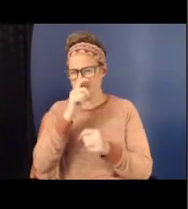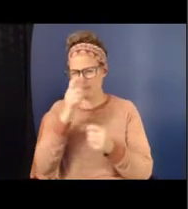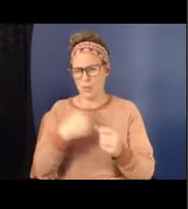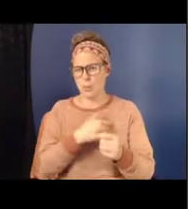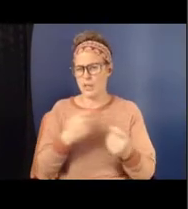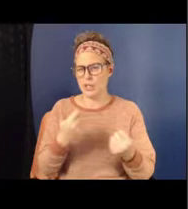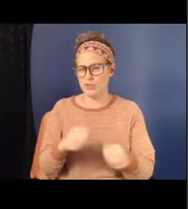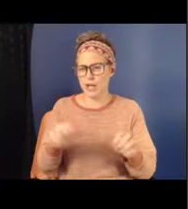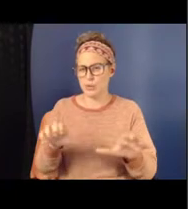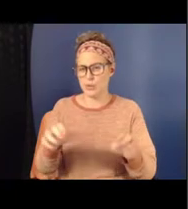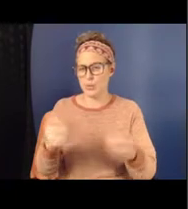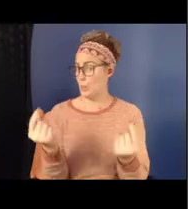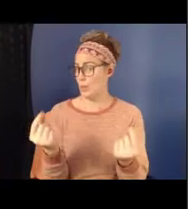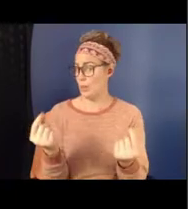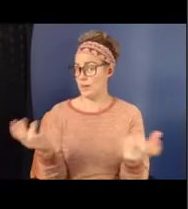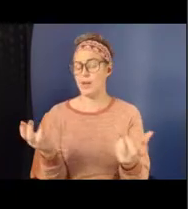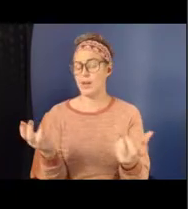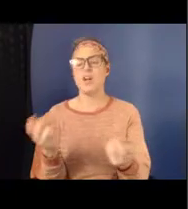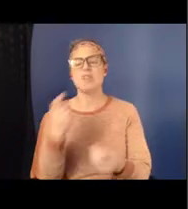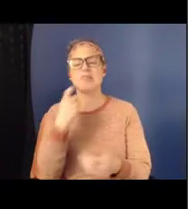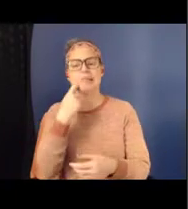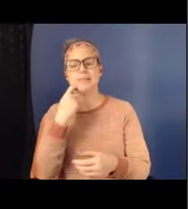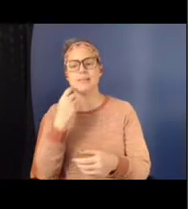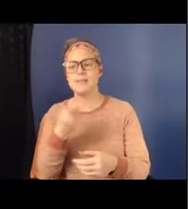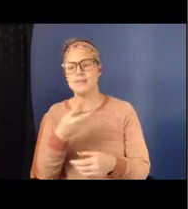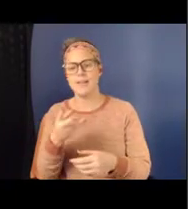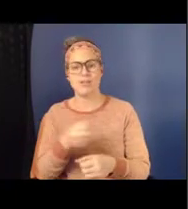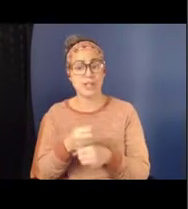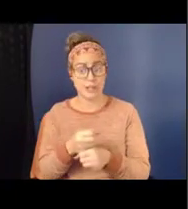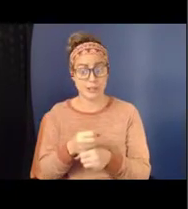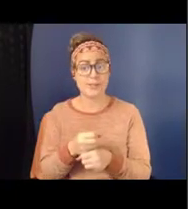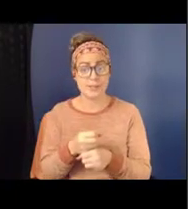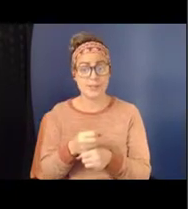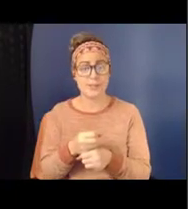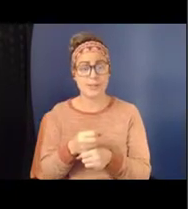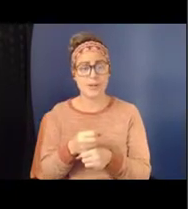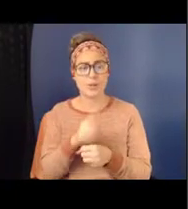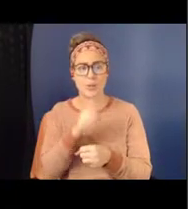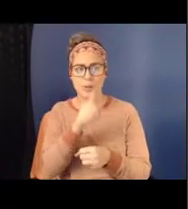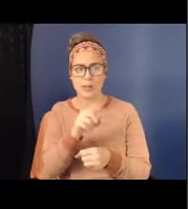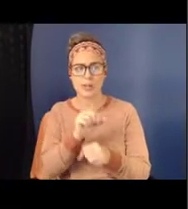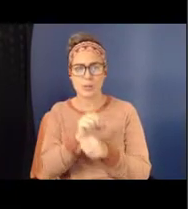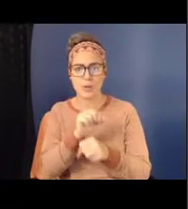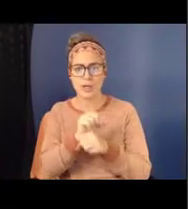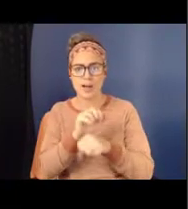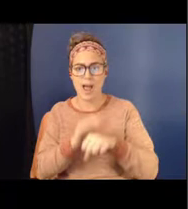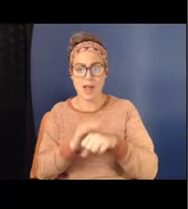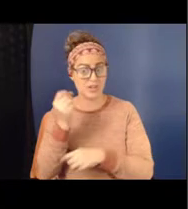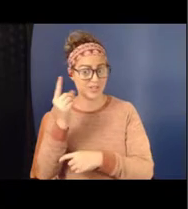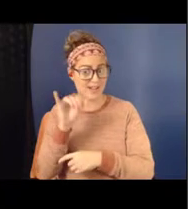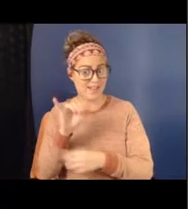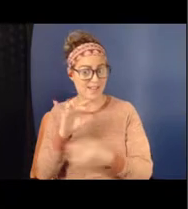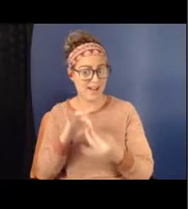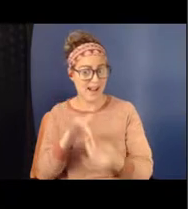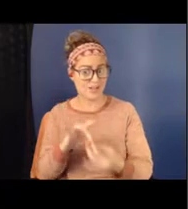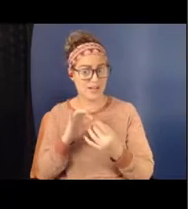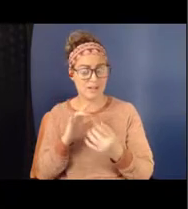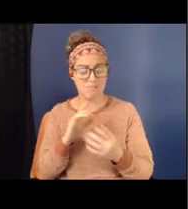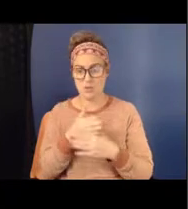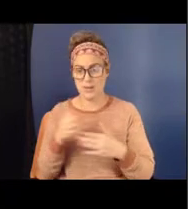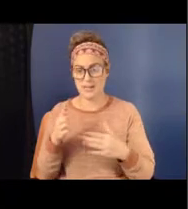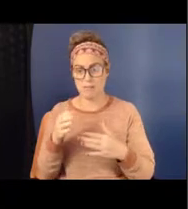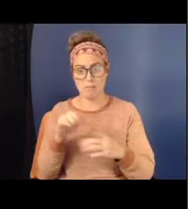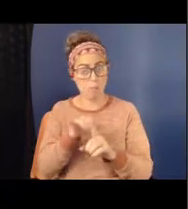so many years is to really work on understanding this connection between bullying involvement,